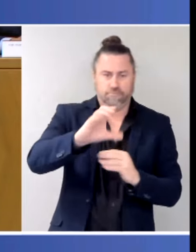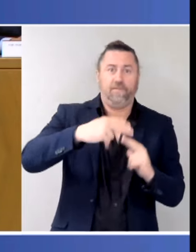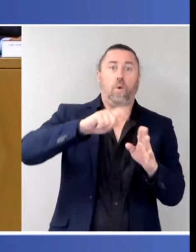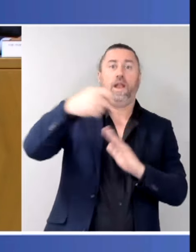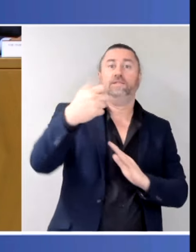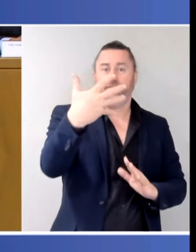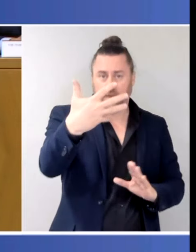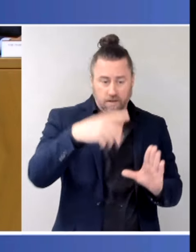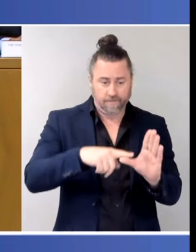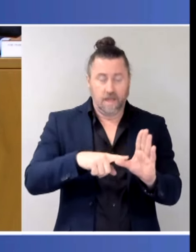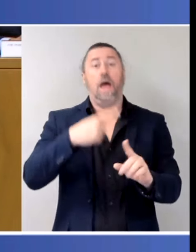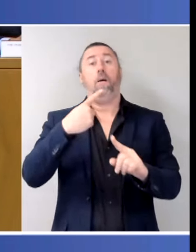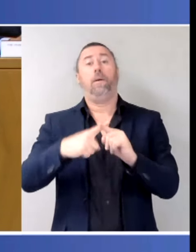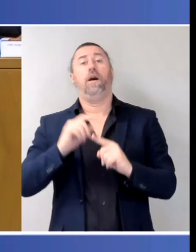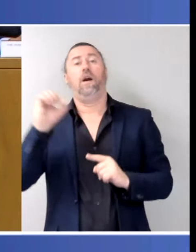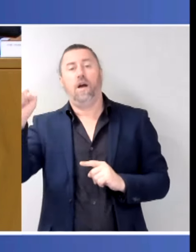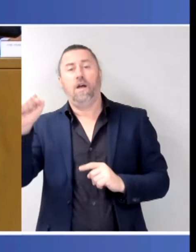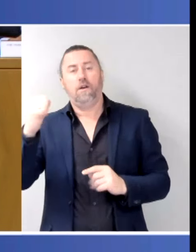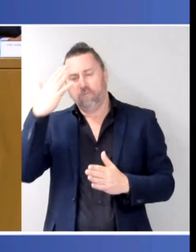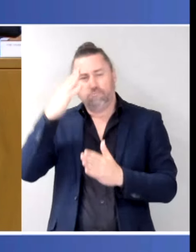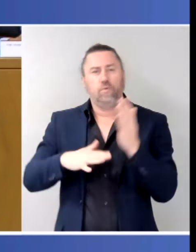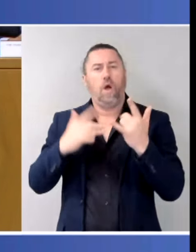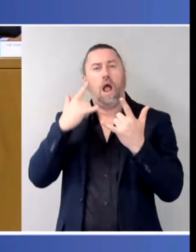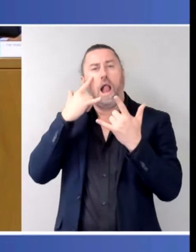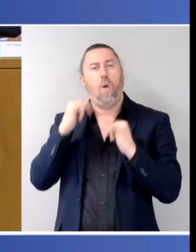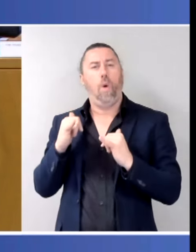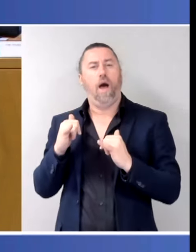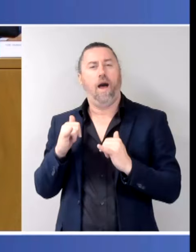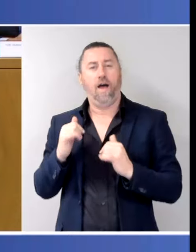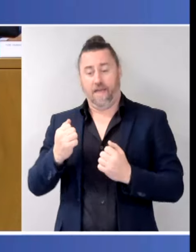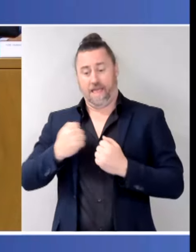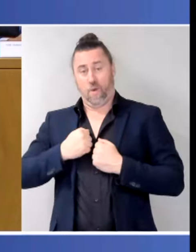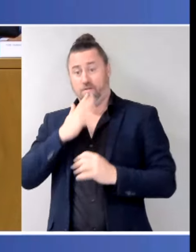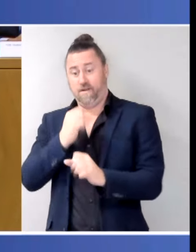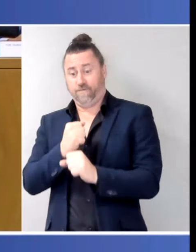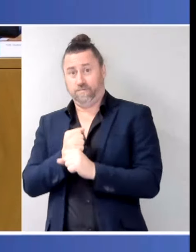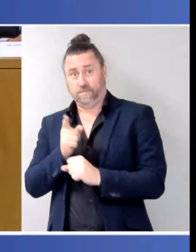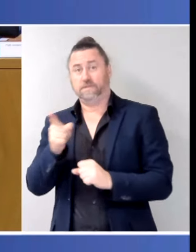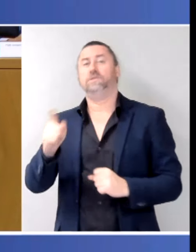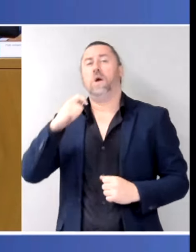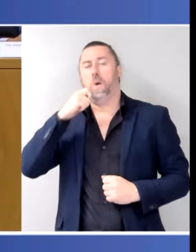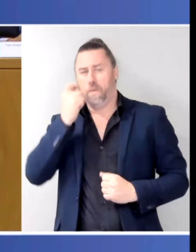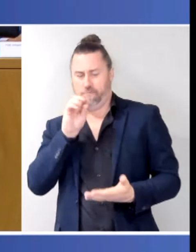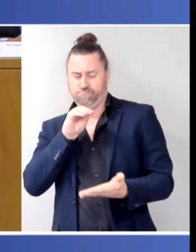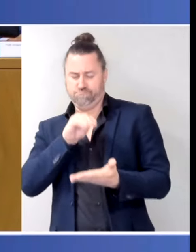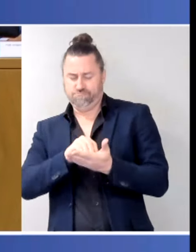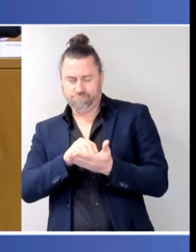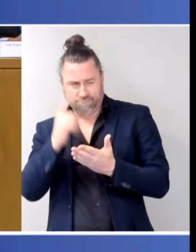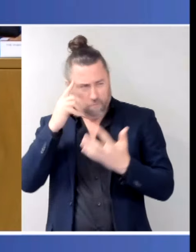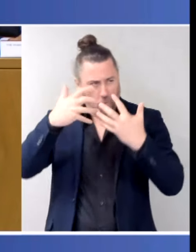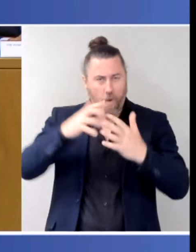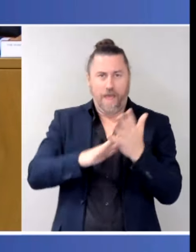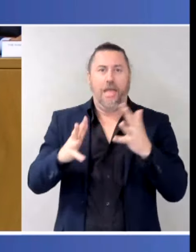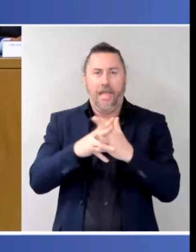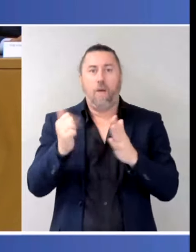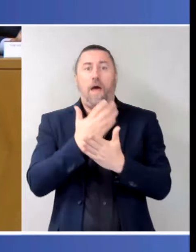in the future. Because quite clearly if you're going to, for example, in the fourth year of a five year agreement, if you want to